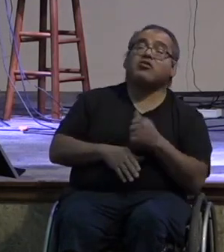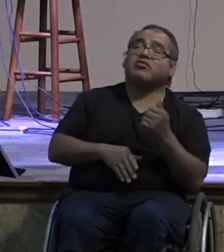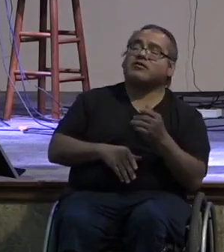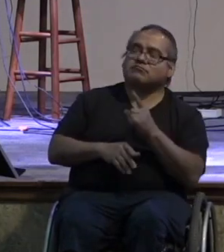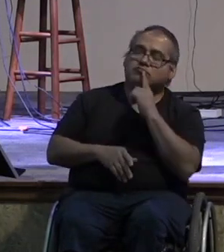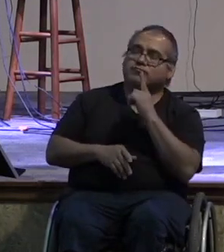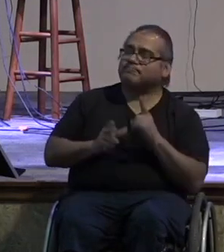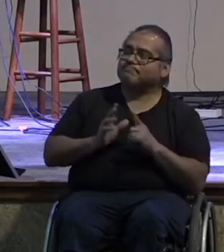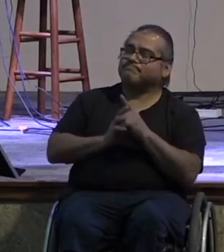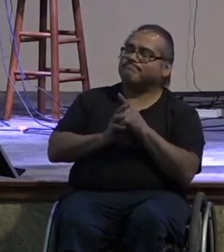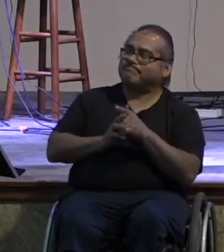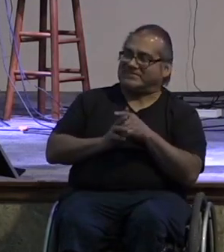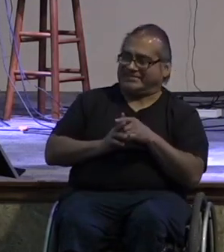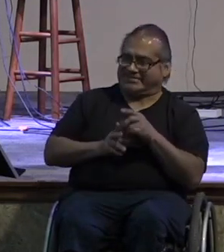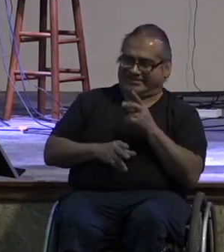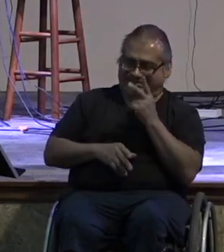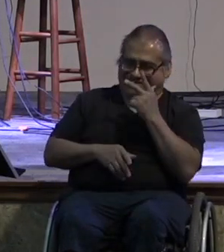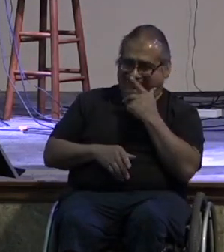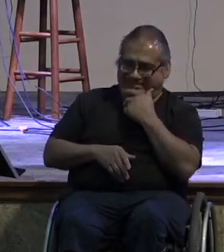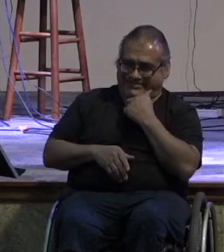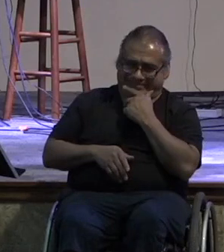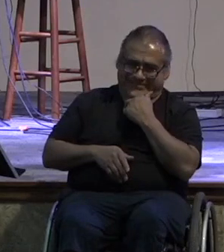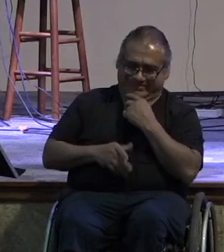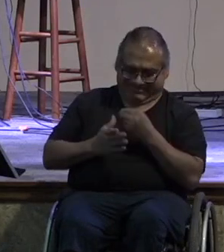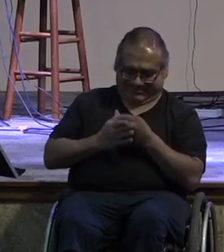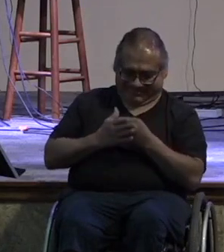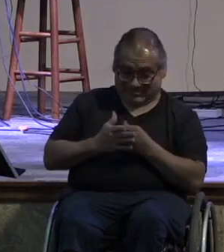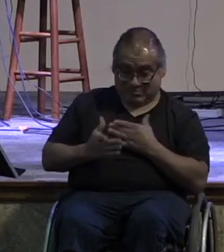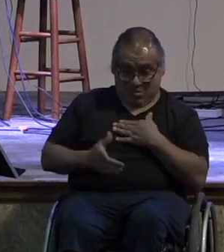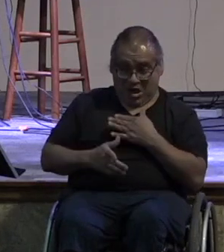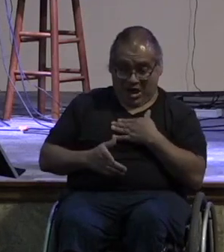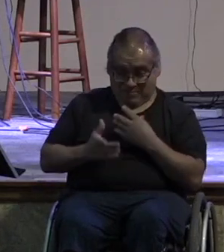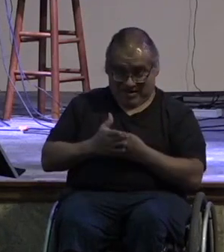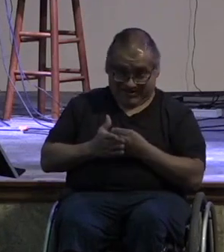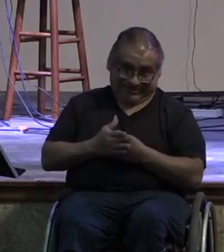about stewardship or giving is that we think of our money as our own